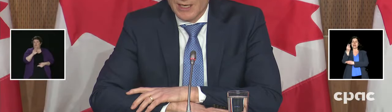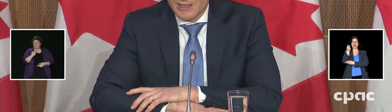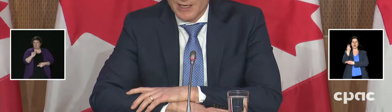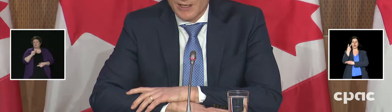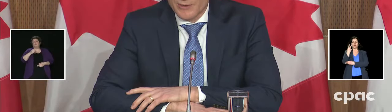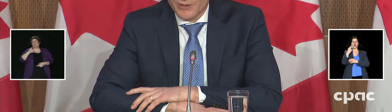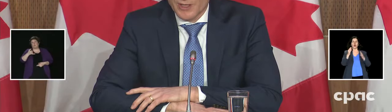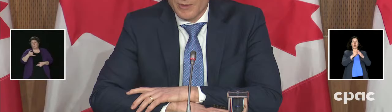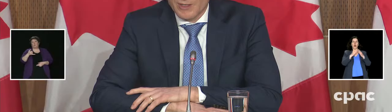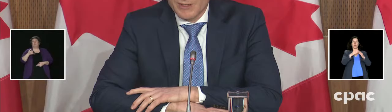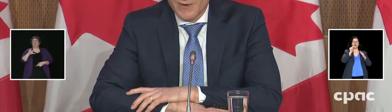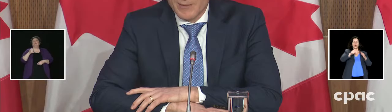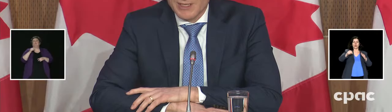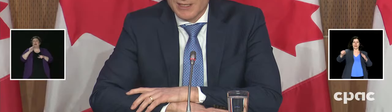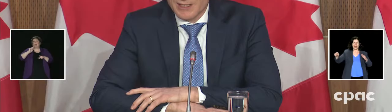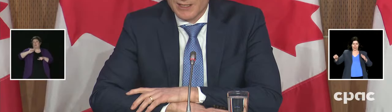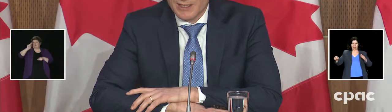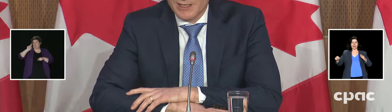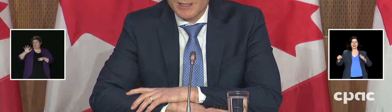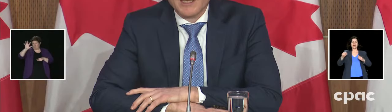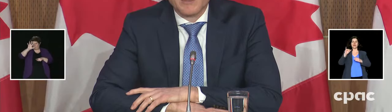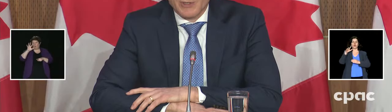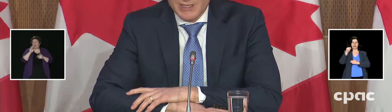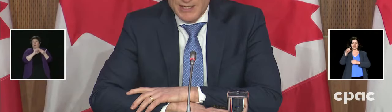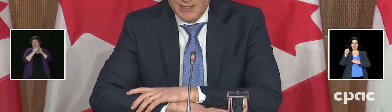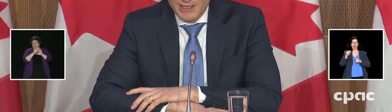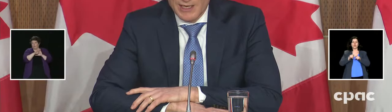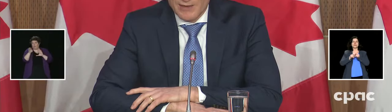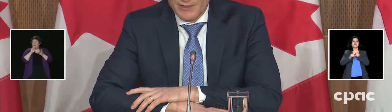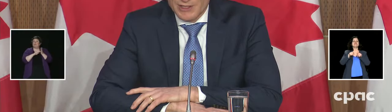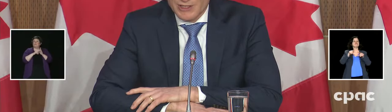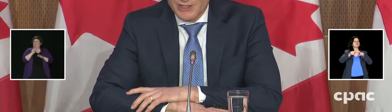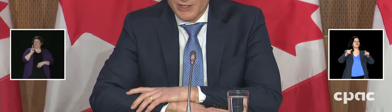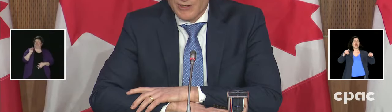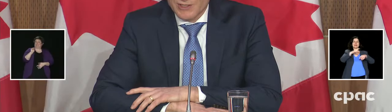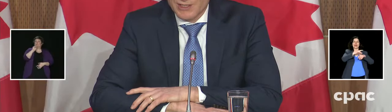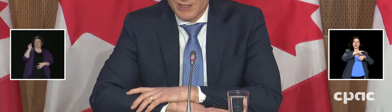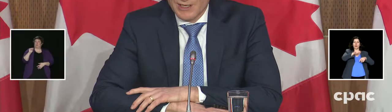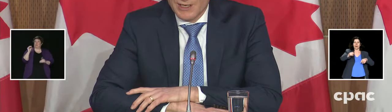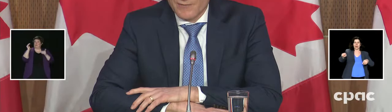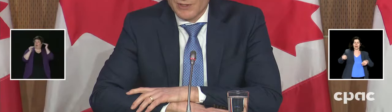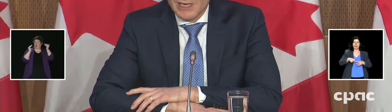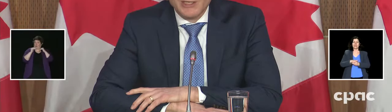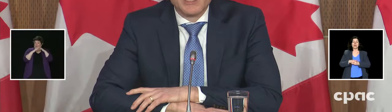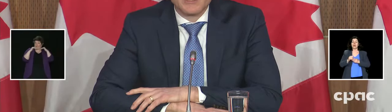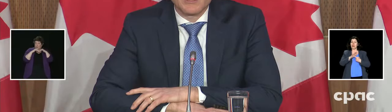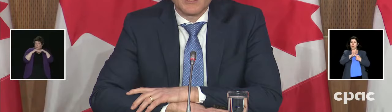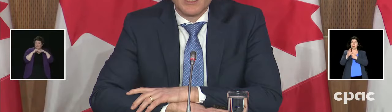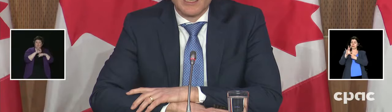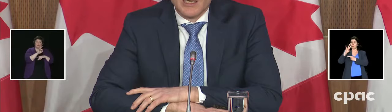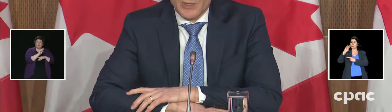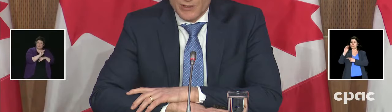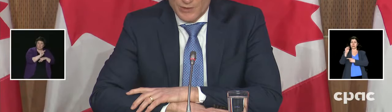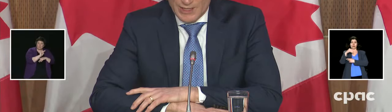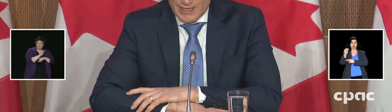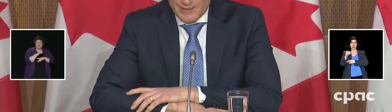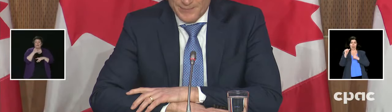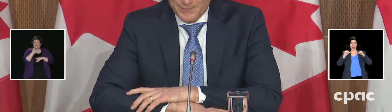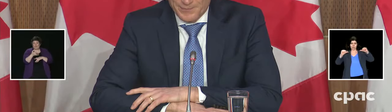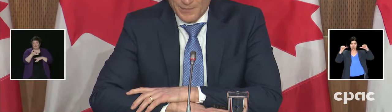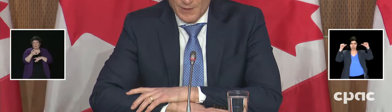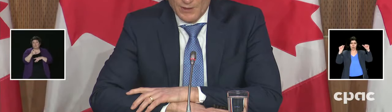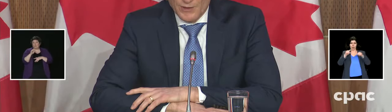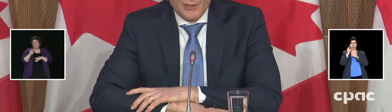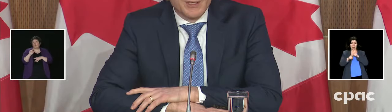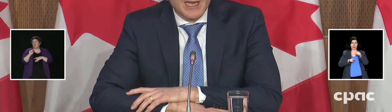Inuit and territorial communities, representing 60 percent of Indigenous adults in First Nations and Inuit Nunangat.